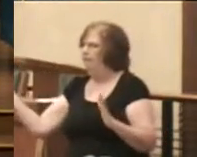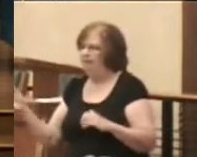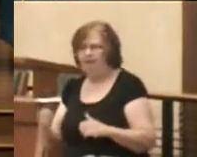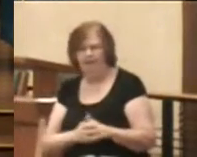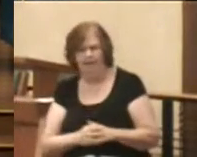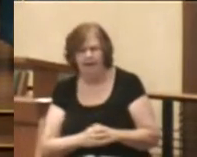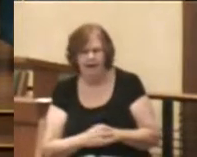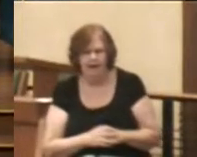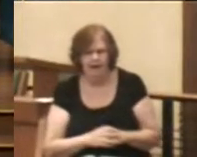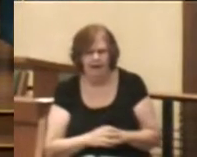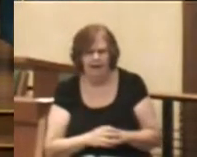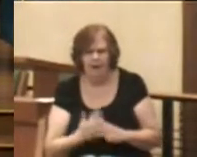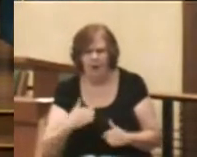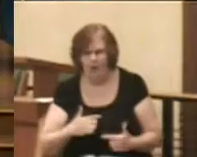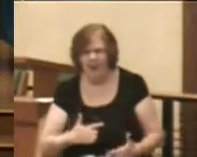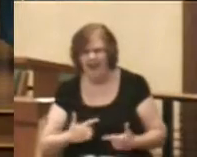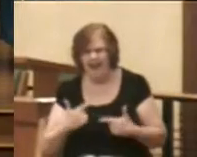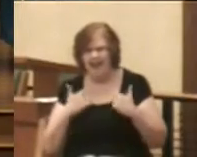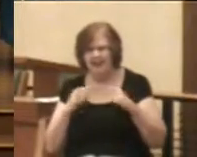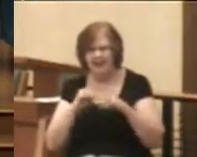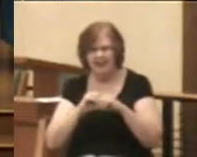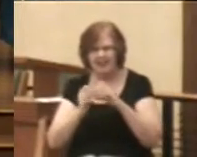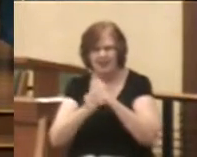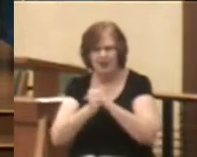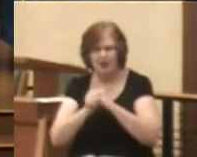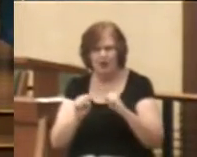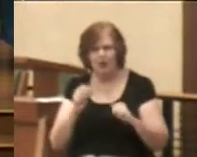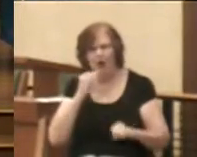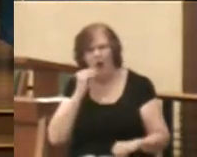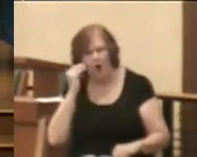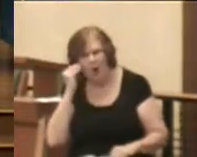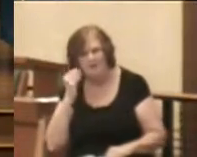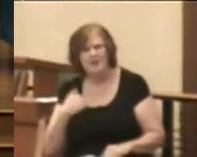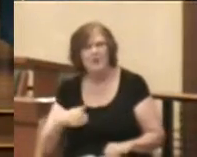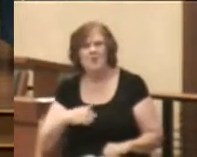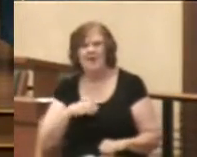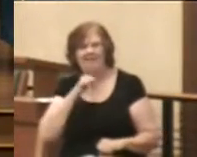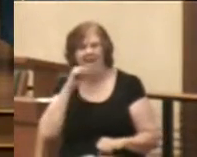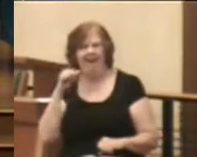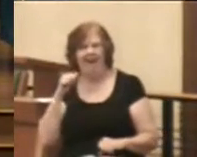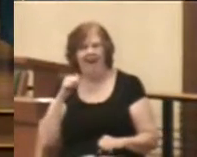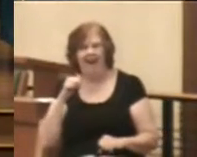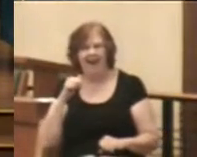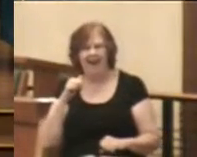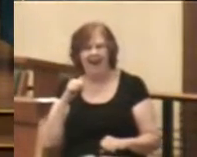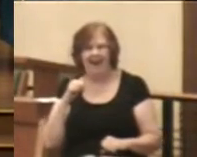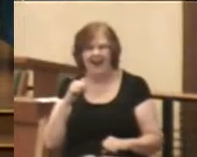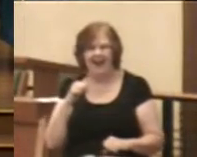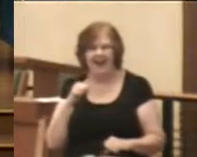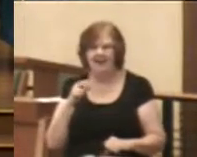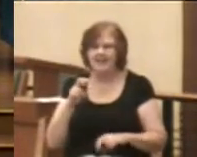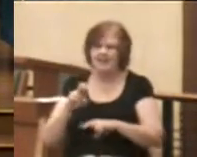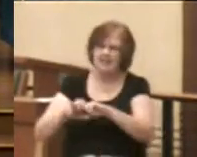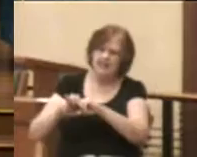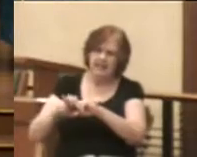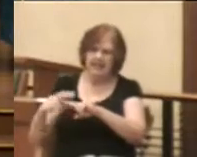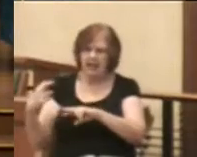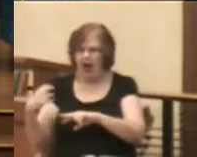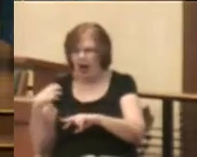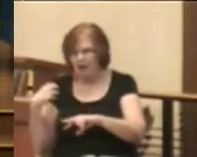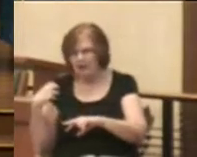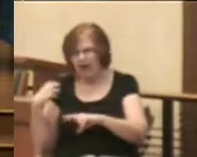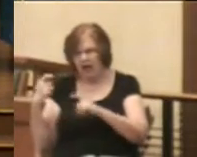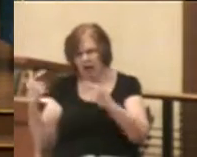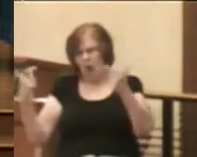dressers. We live in secure homes. We are not lying on the pavement outside a mansion in